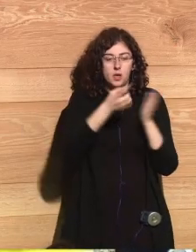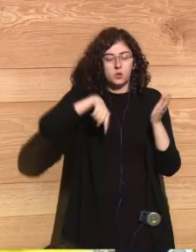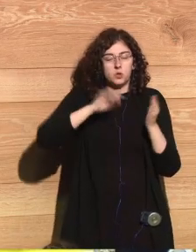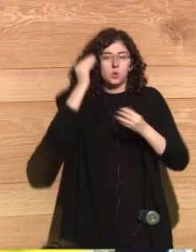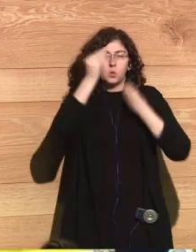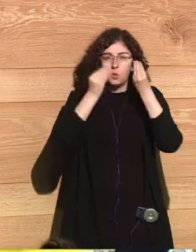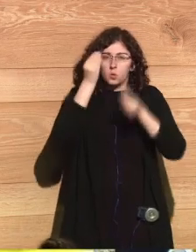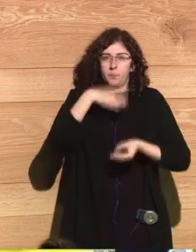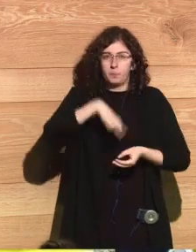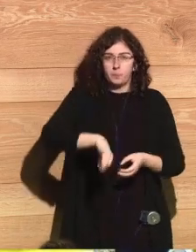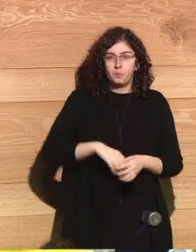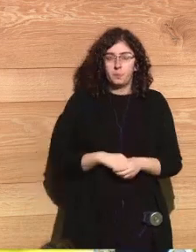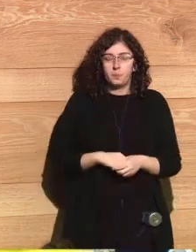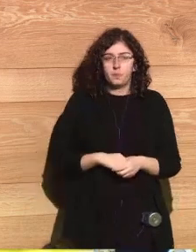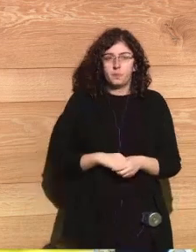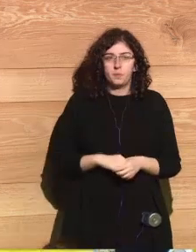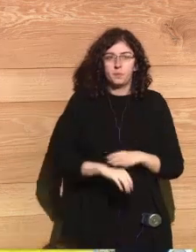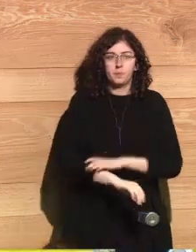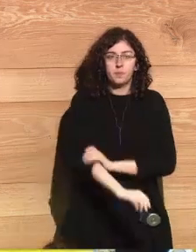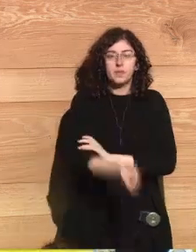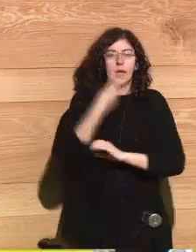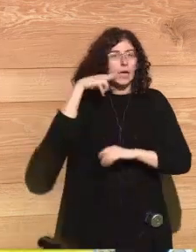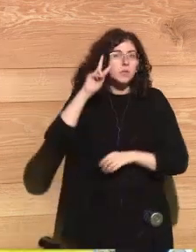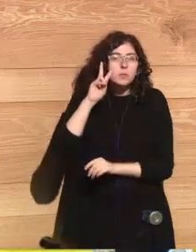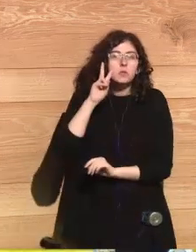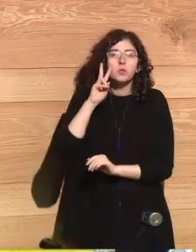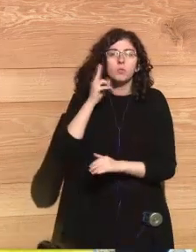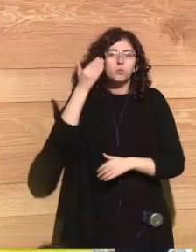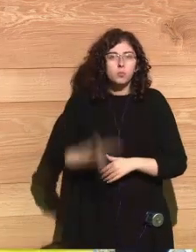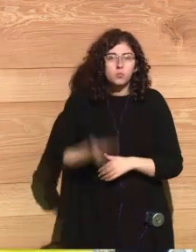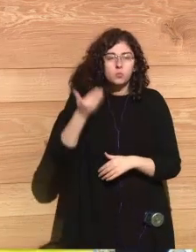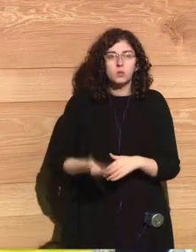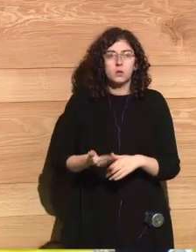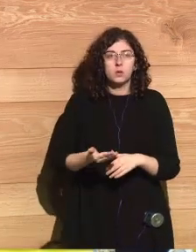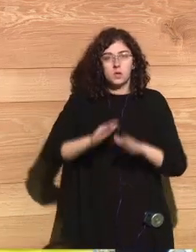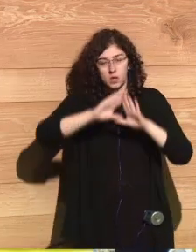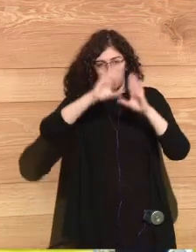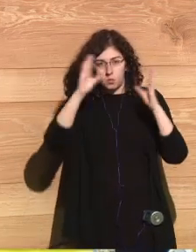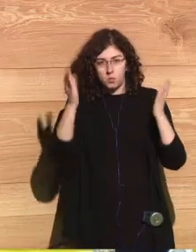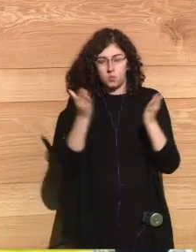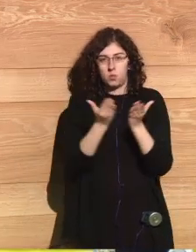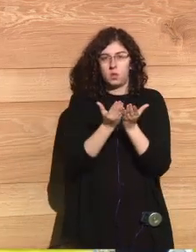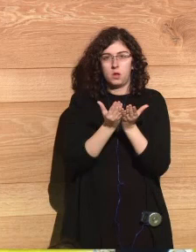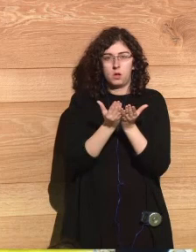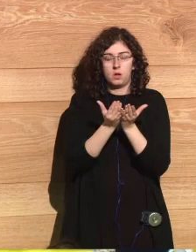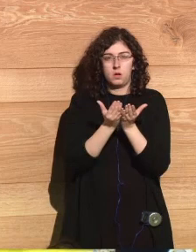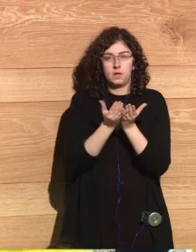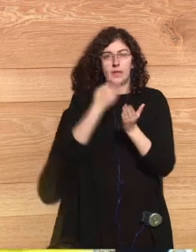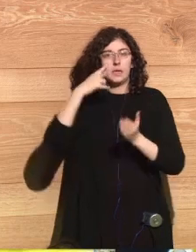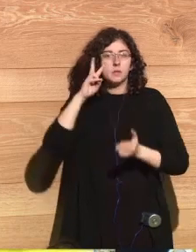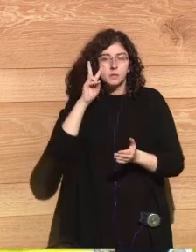conversation so we can keep on thinking about it so we have invited two great experts so worldwide